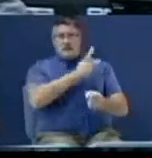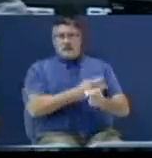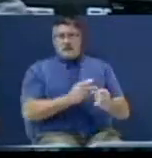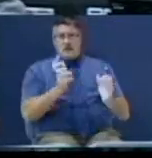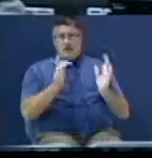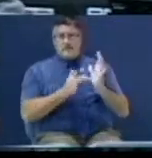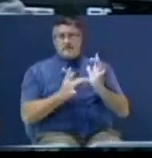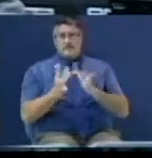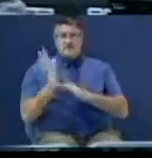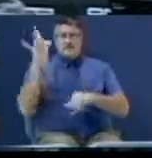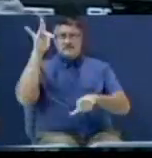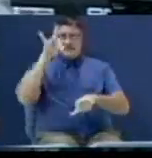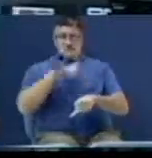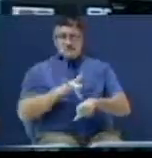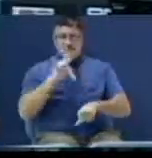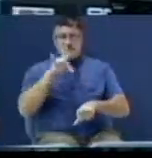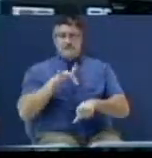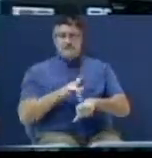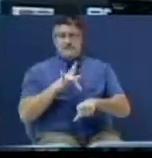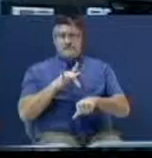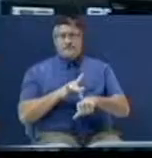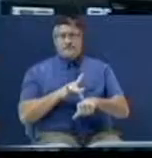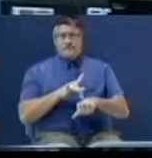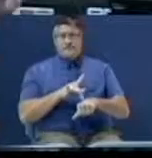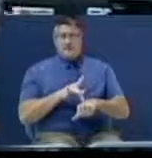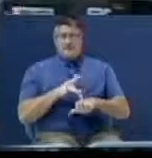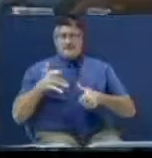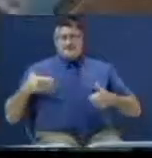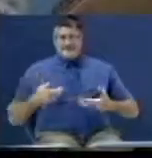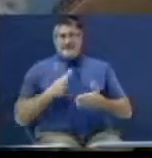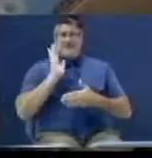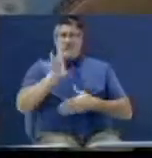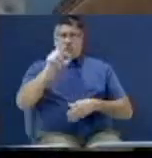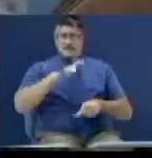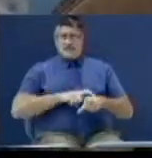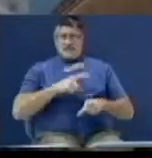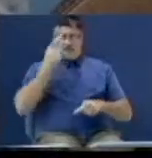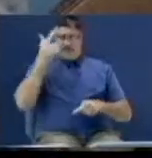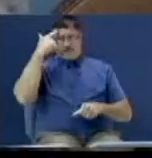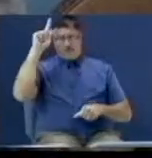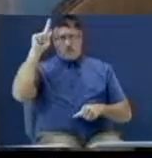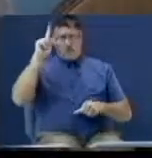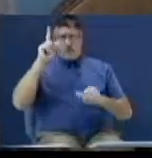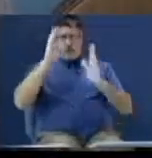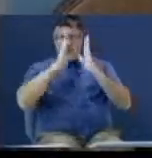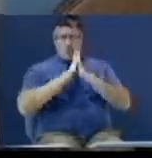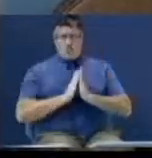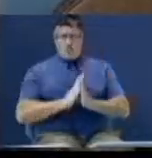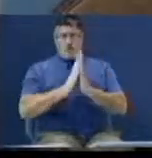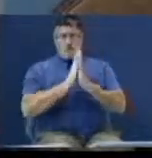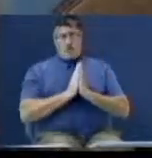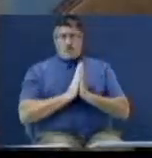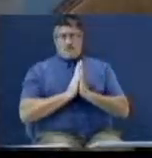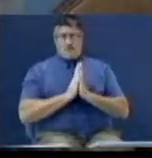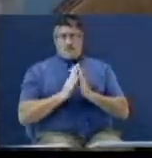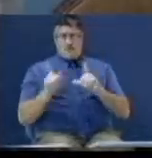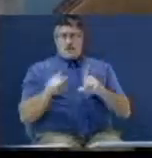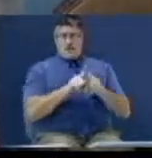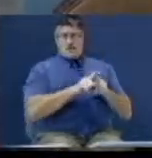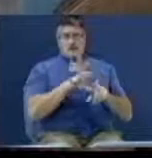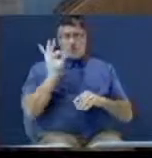God fell down. And won't you get some time to pray, or God can work everything out. Also, get some time to preaching.